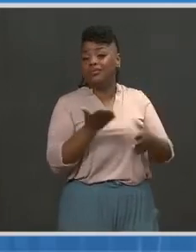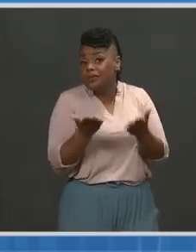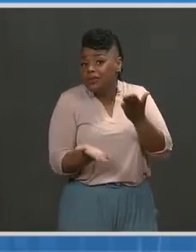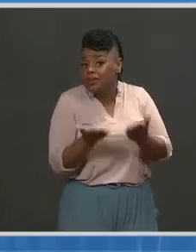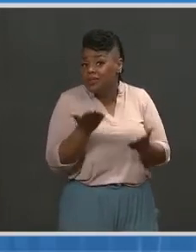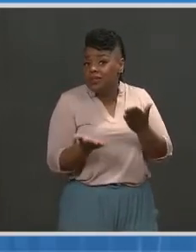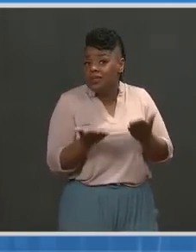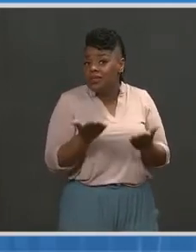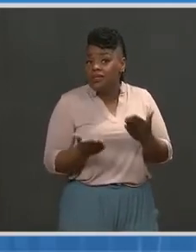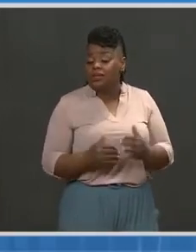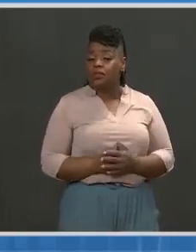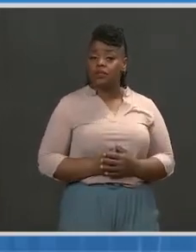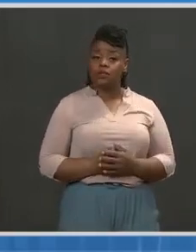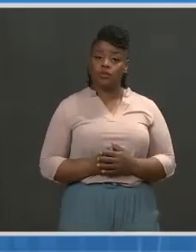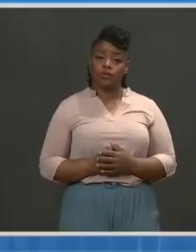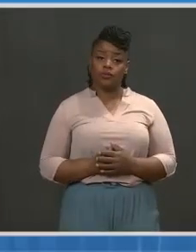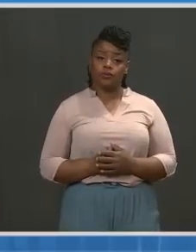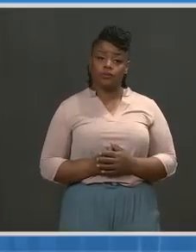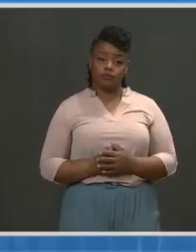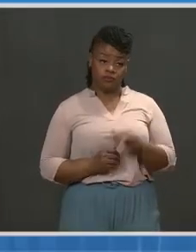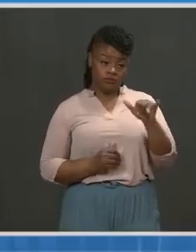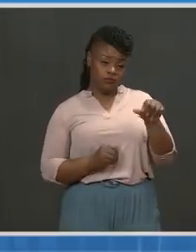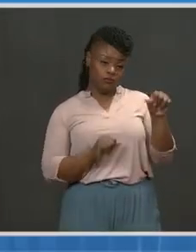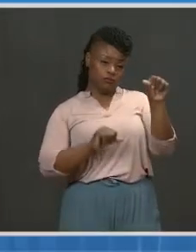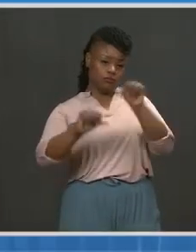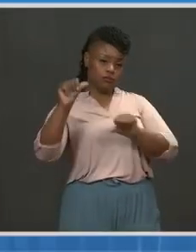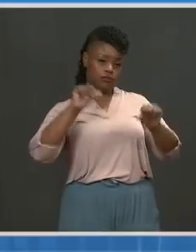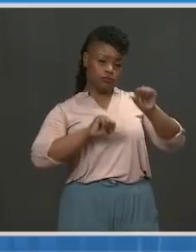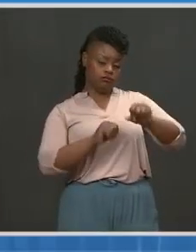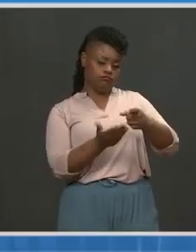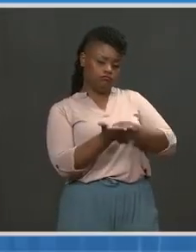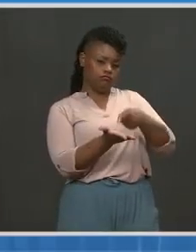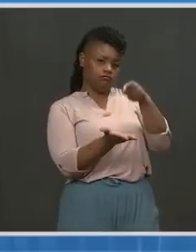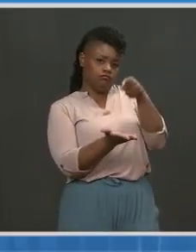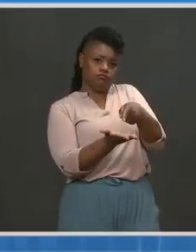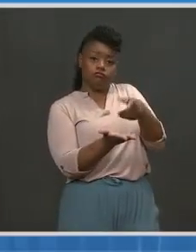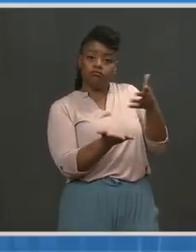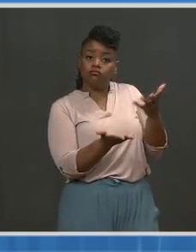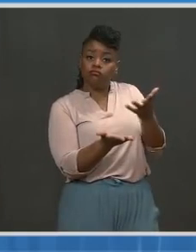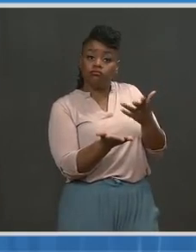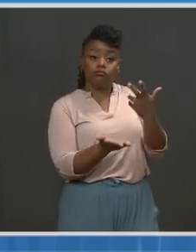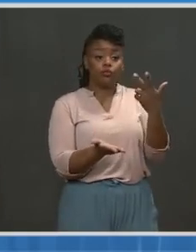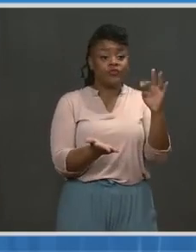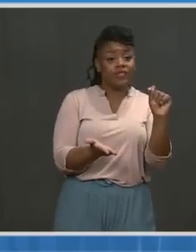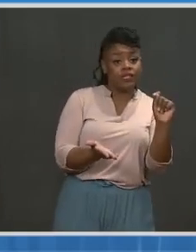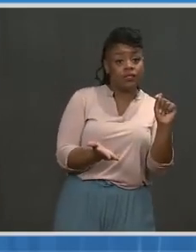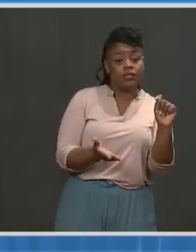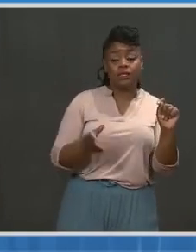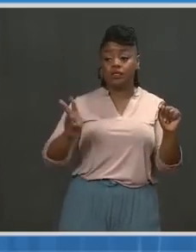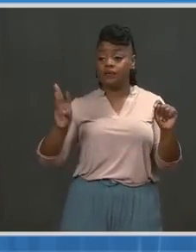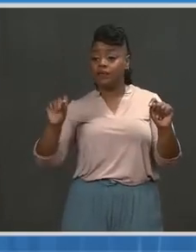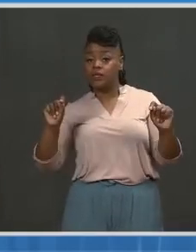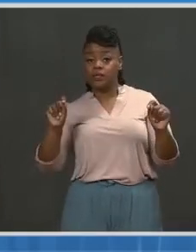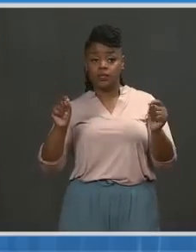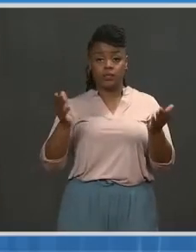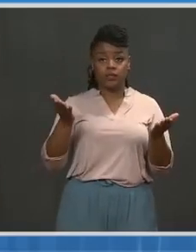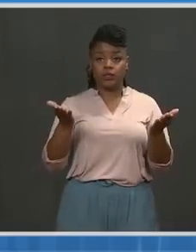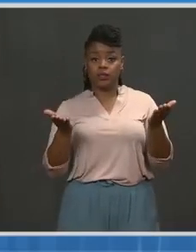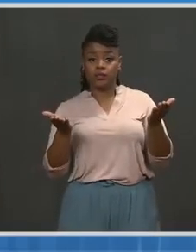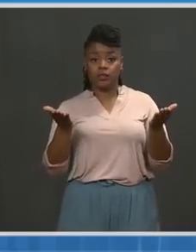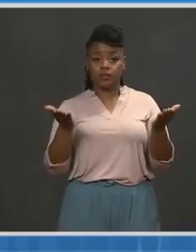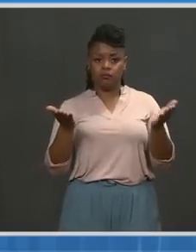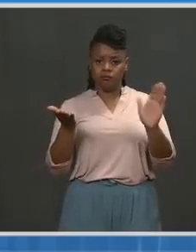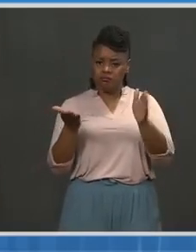older students. So we believe and the science suggests that three feet versus six feet would be